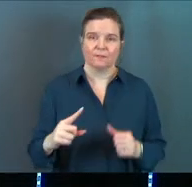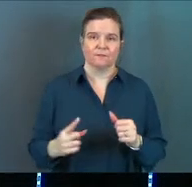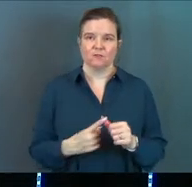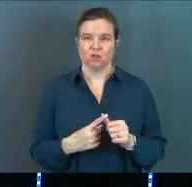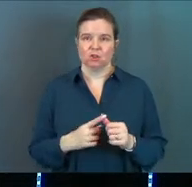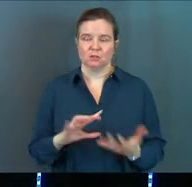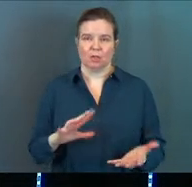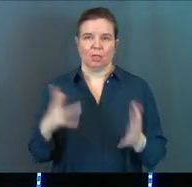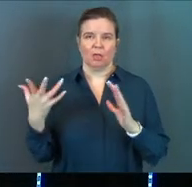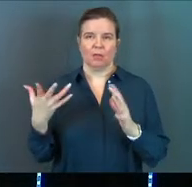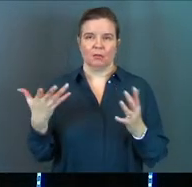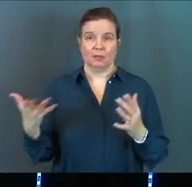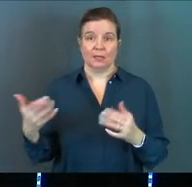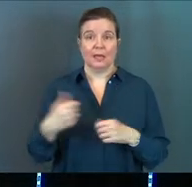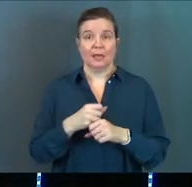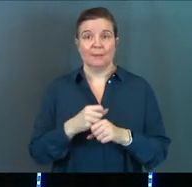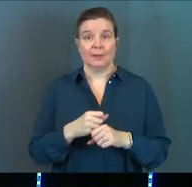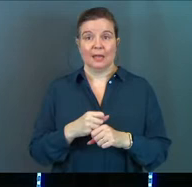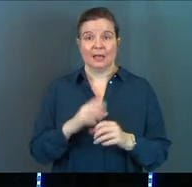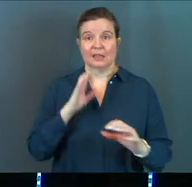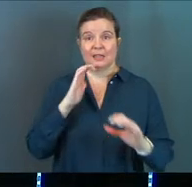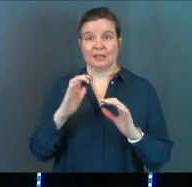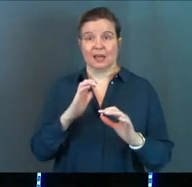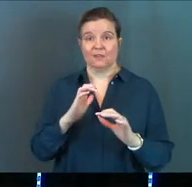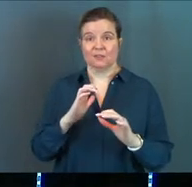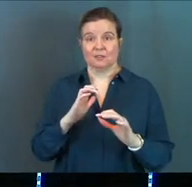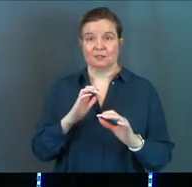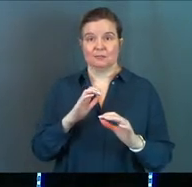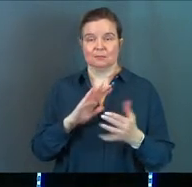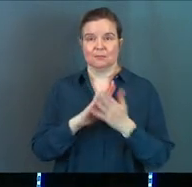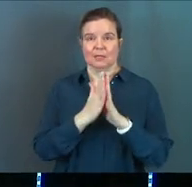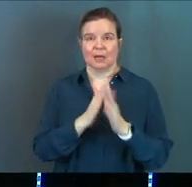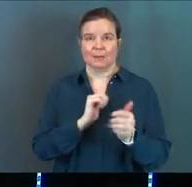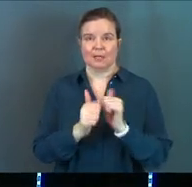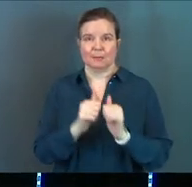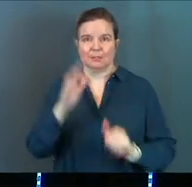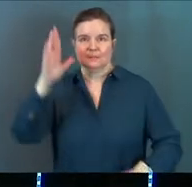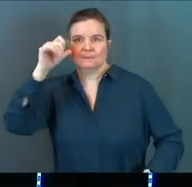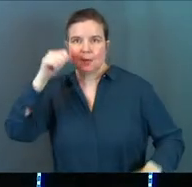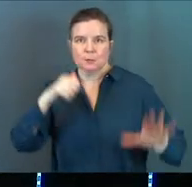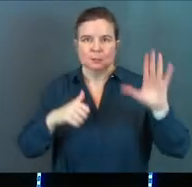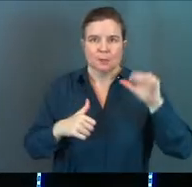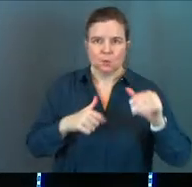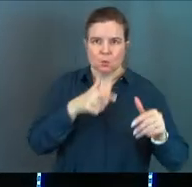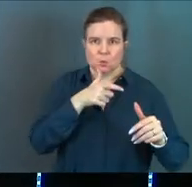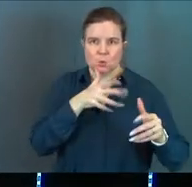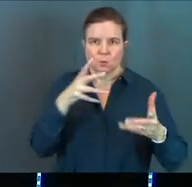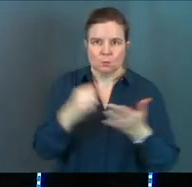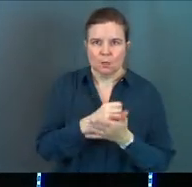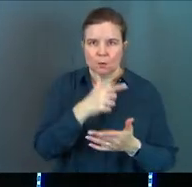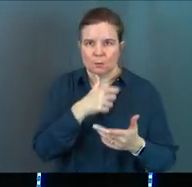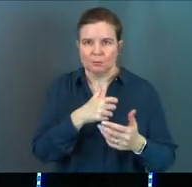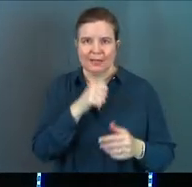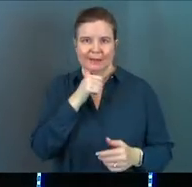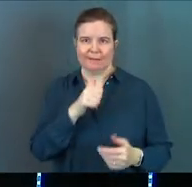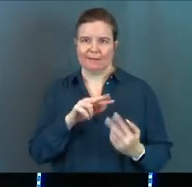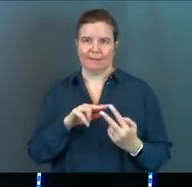the first dysfunctional thing. It makes the conversation into a competition of wills instead of a partnership.